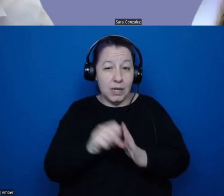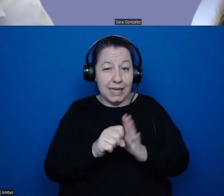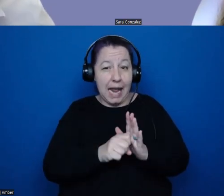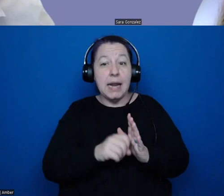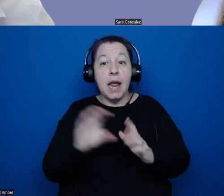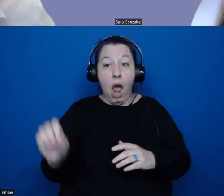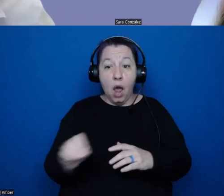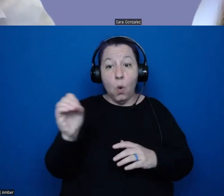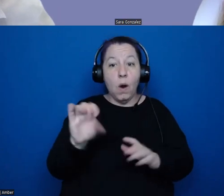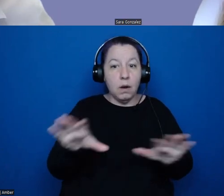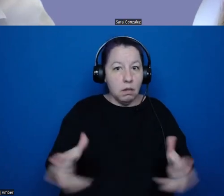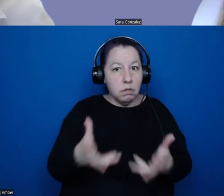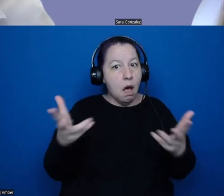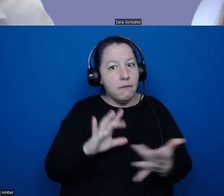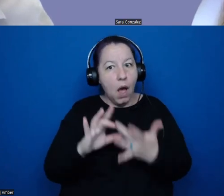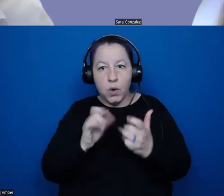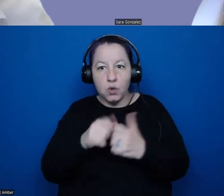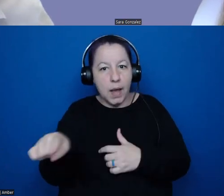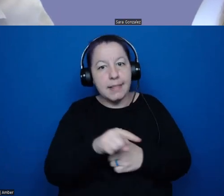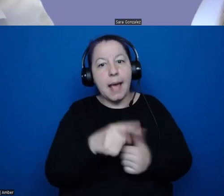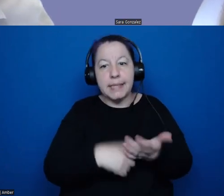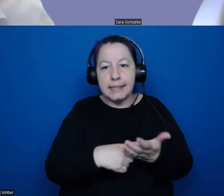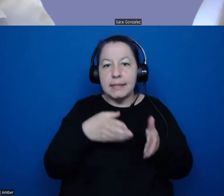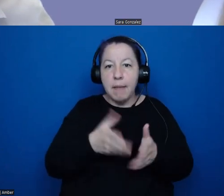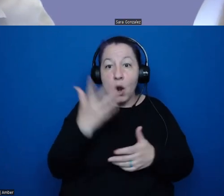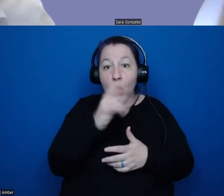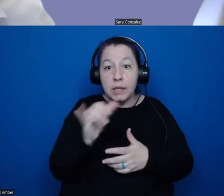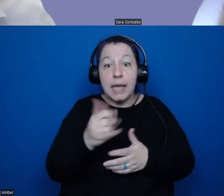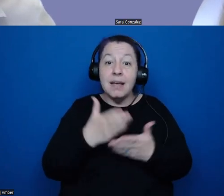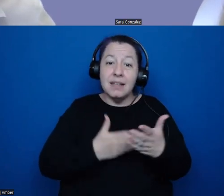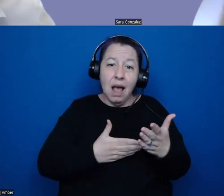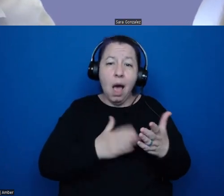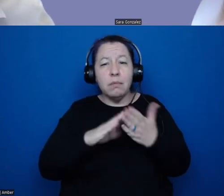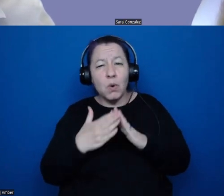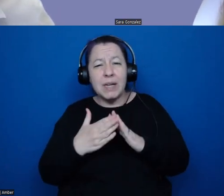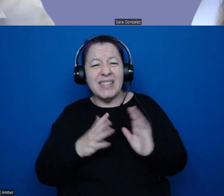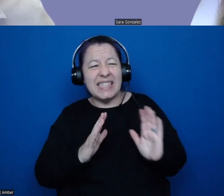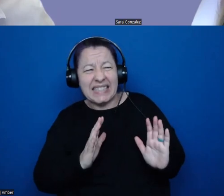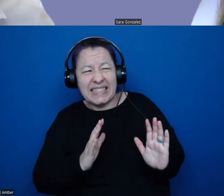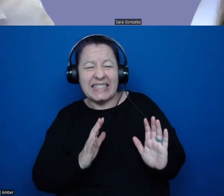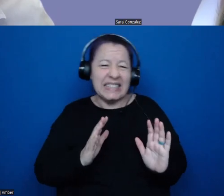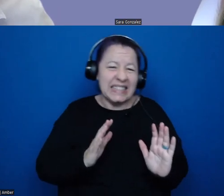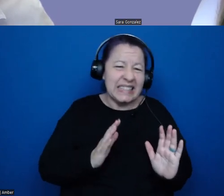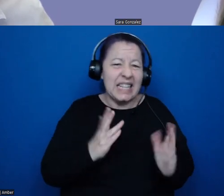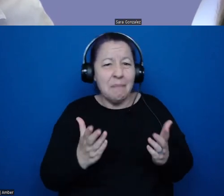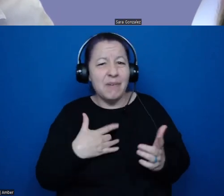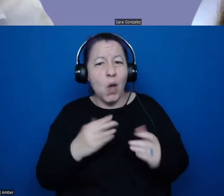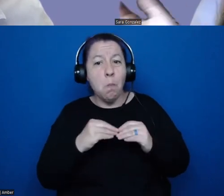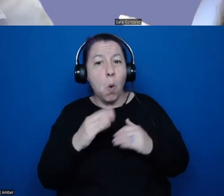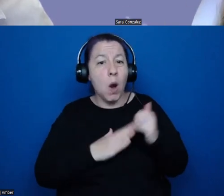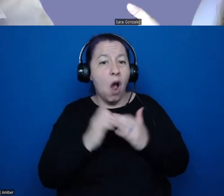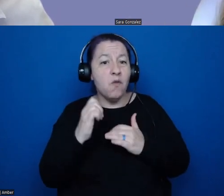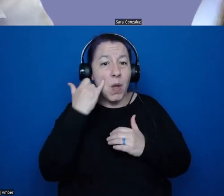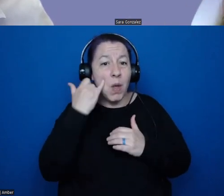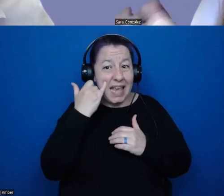with them talking about the method, what it looks like. And some communities have expressed, well, you know, could we just, you know, we might feel more comfortable having them curated because